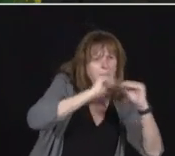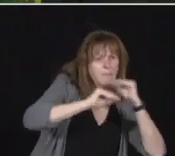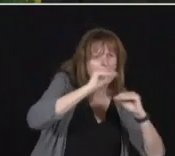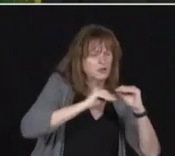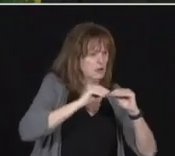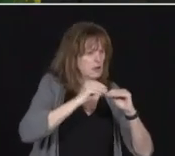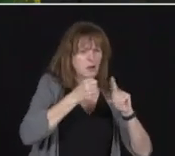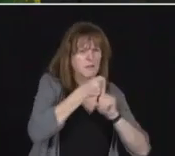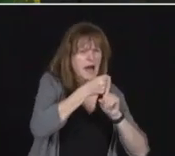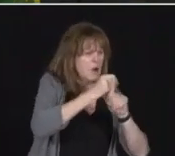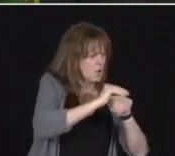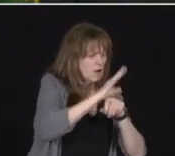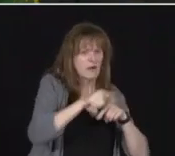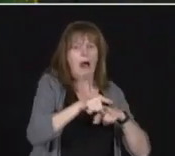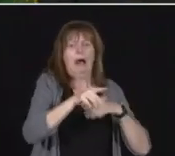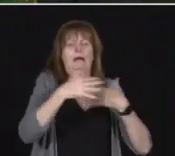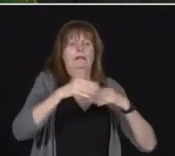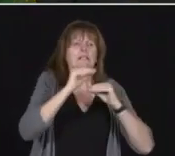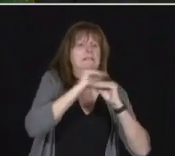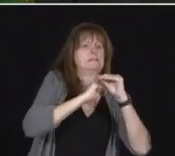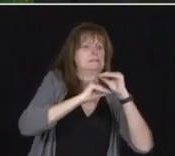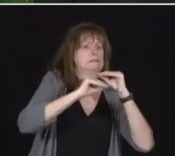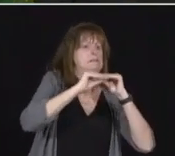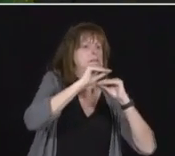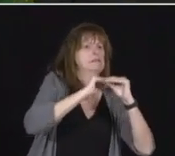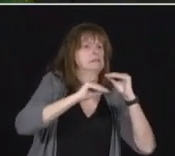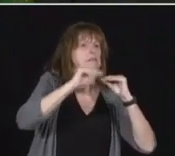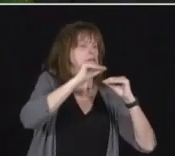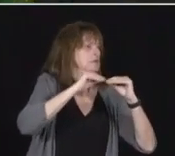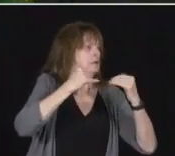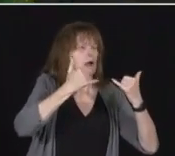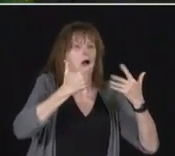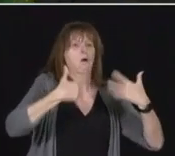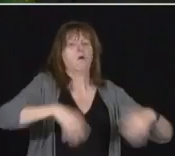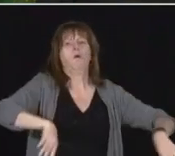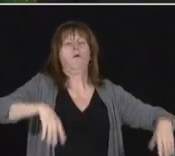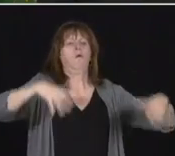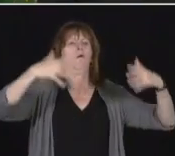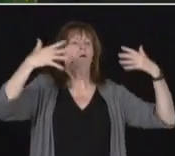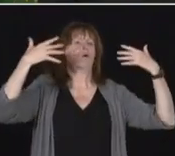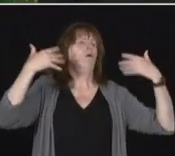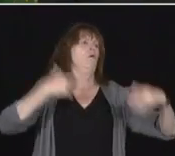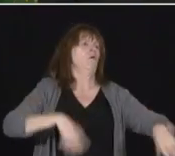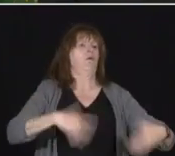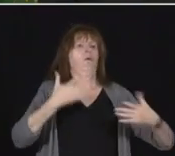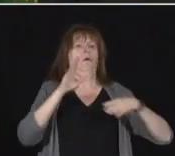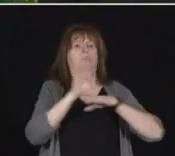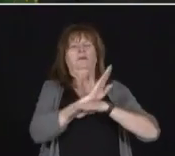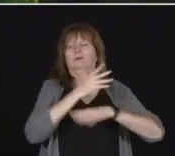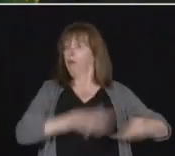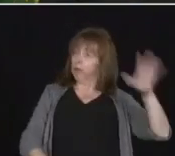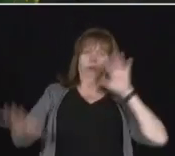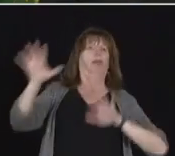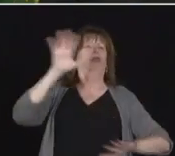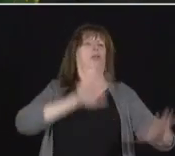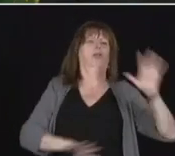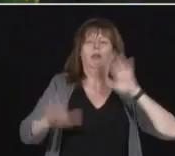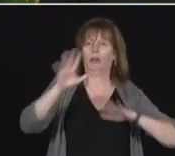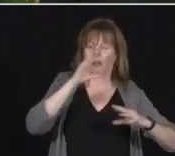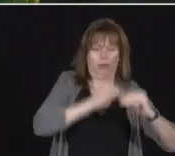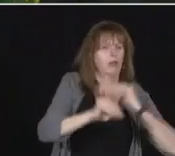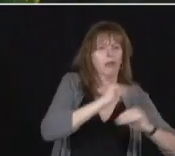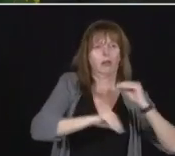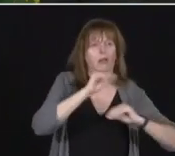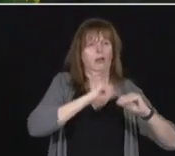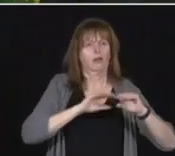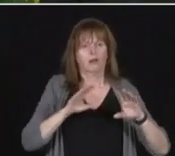knocks you off your feet. It's hard enough to survive for small business owners as it is without COVID. Now,